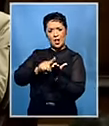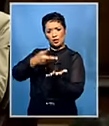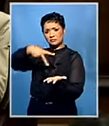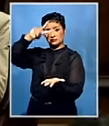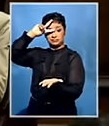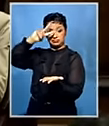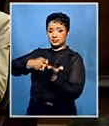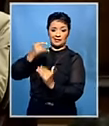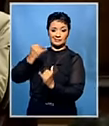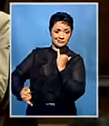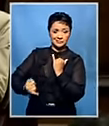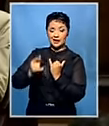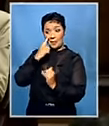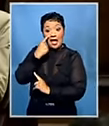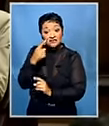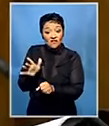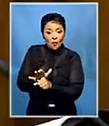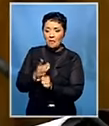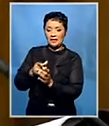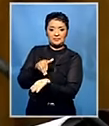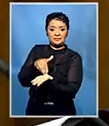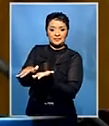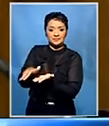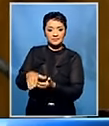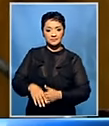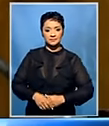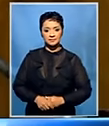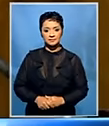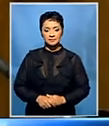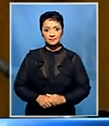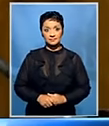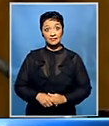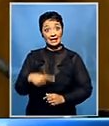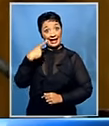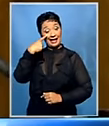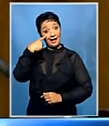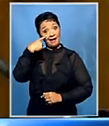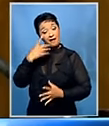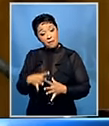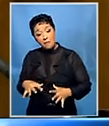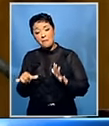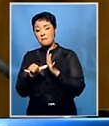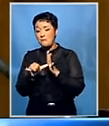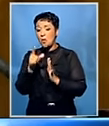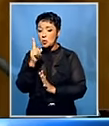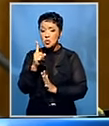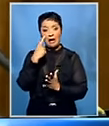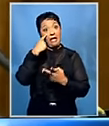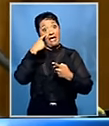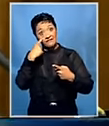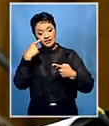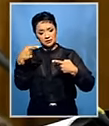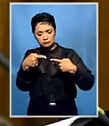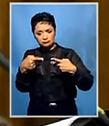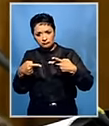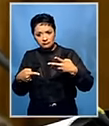disregarded crucial evidence. Ignored the evidence, the most important circumstantial evidence that will make the